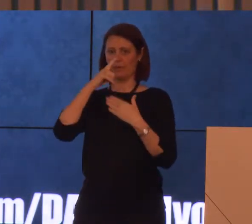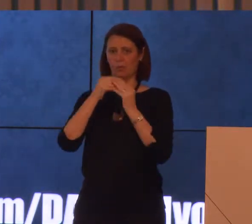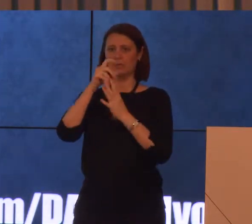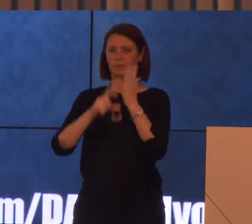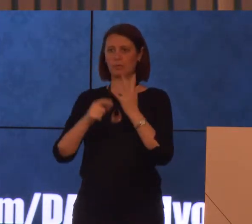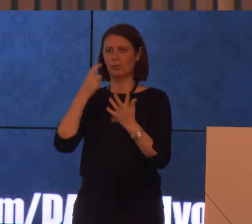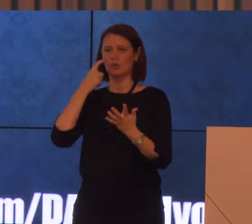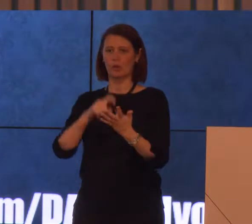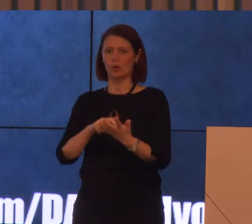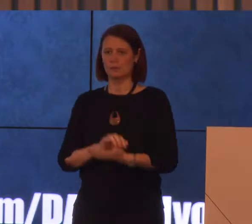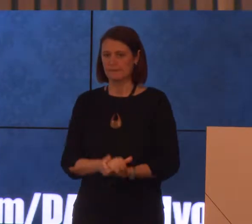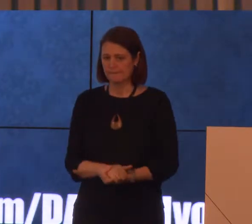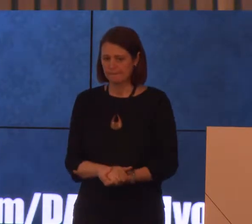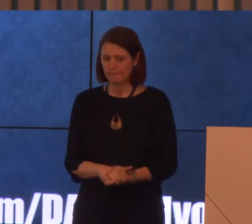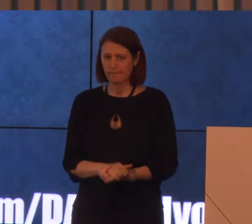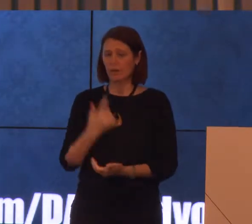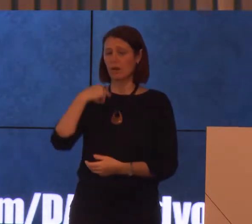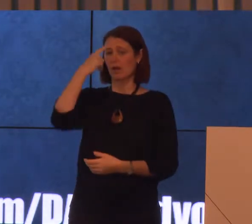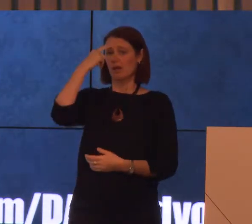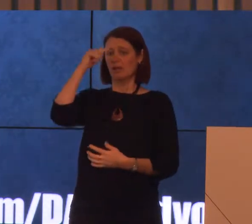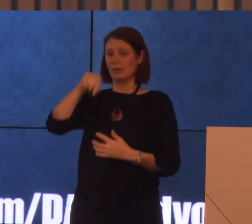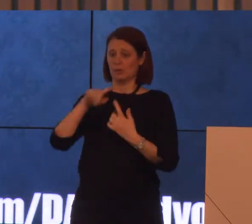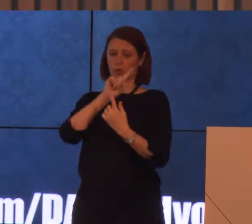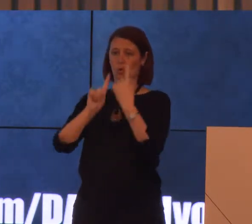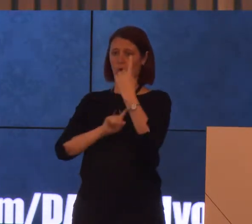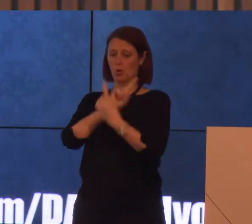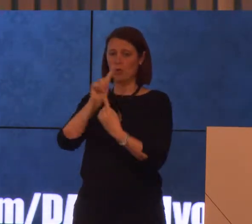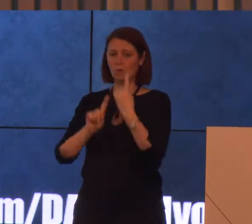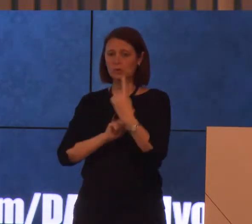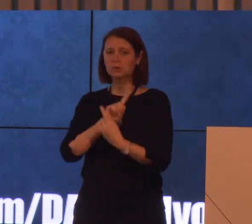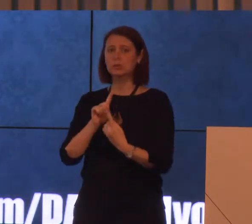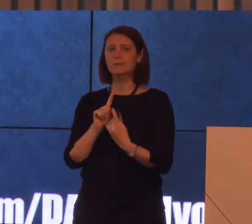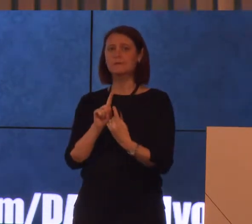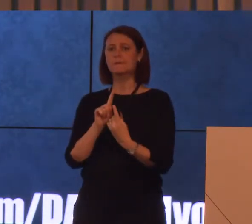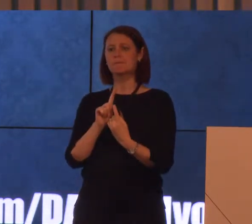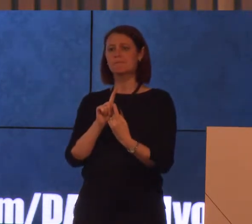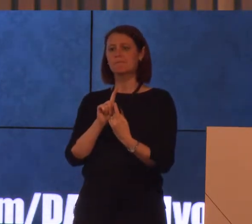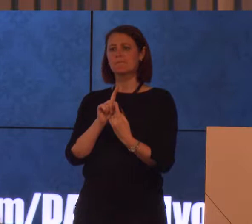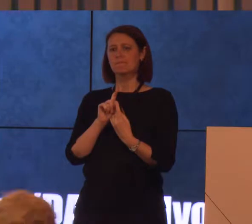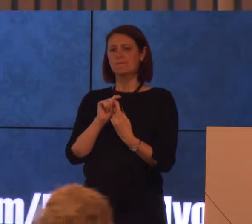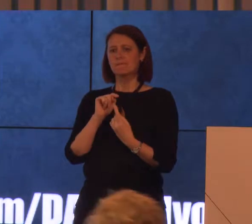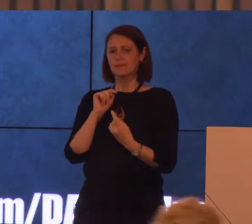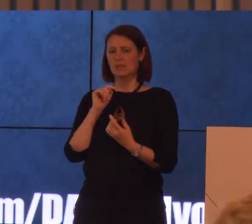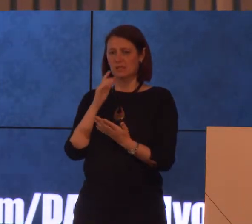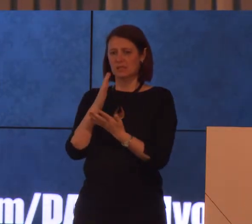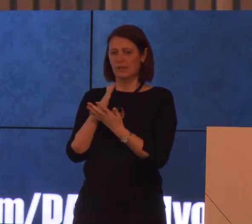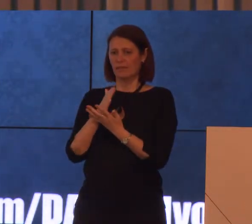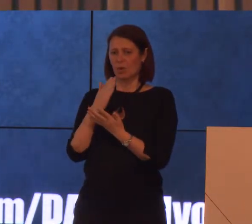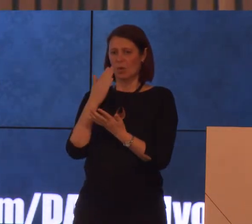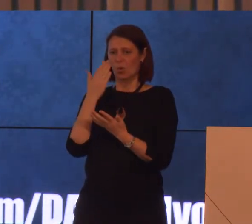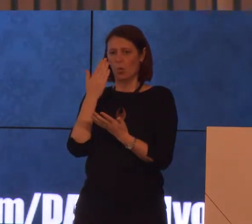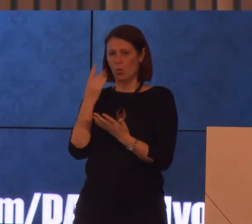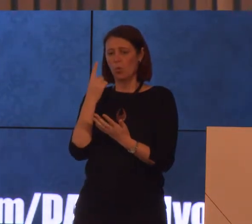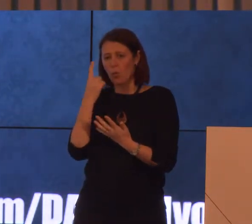disability are recognised. And I think that this conference is indeed one of the many and